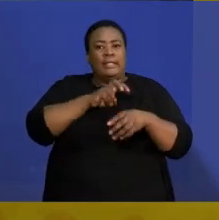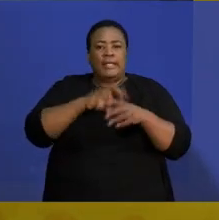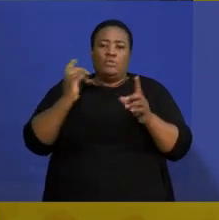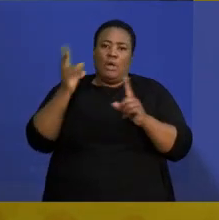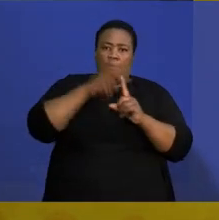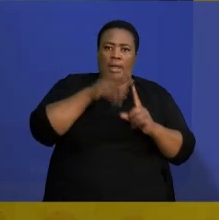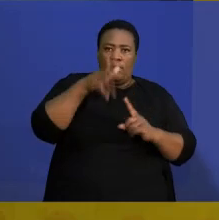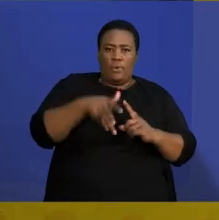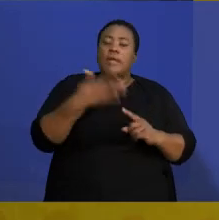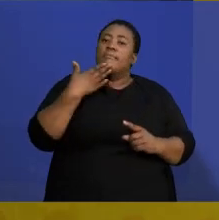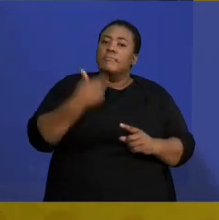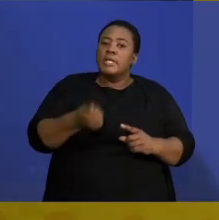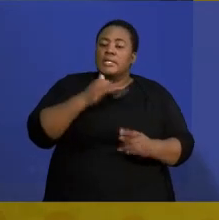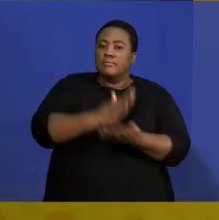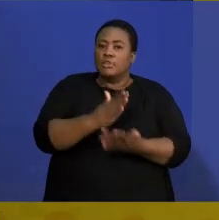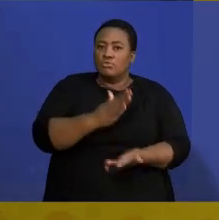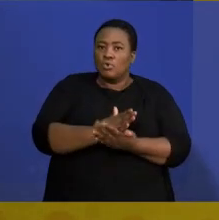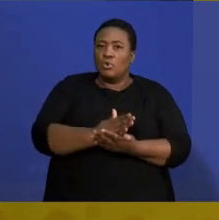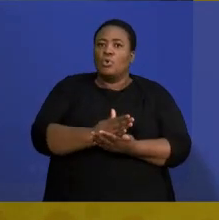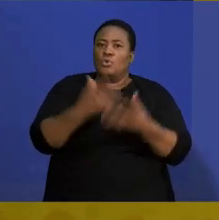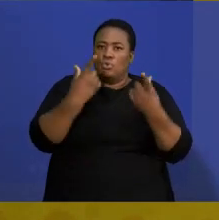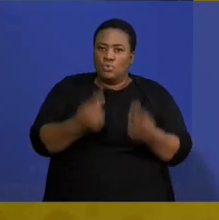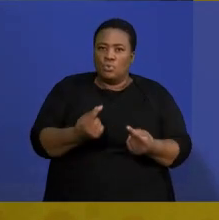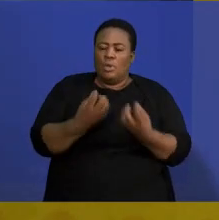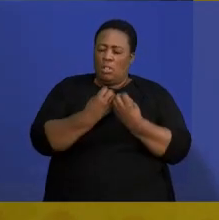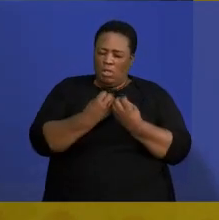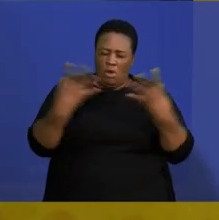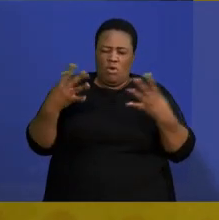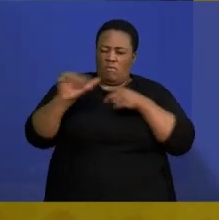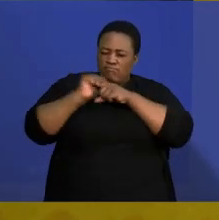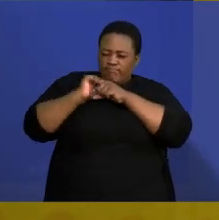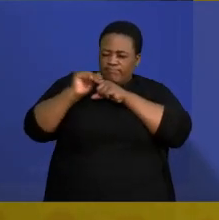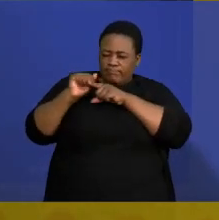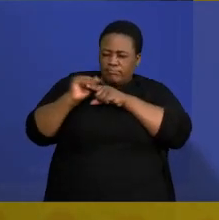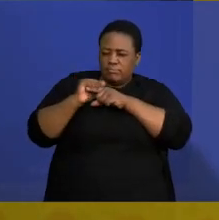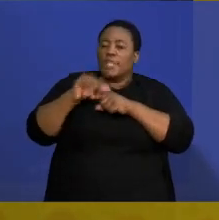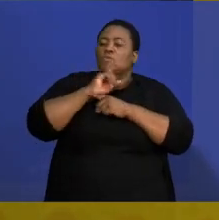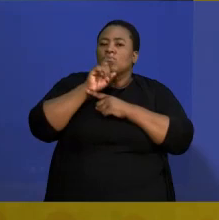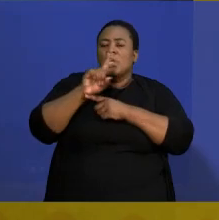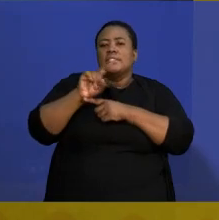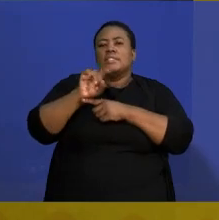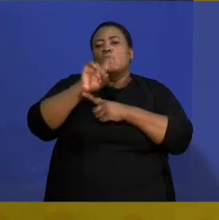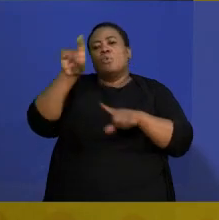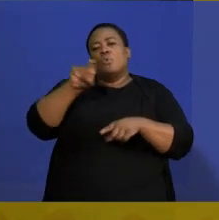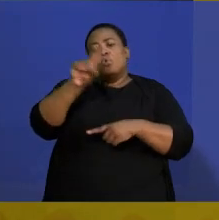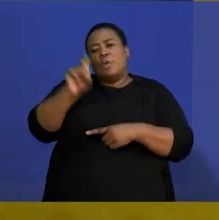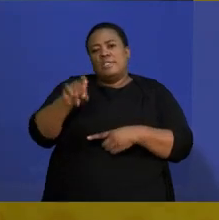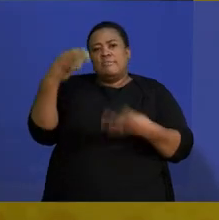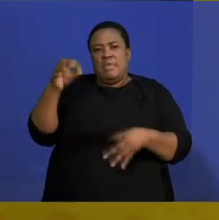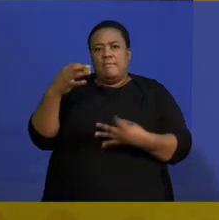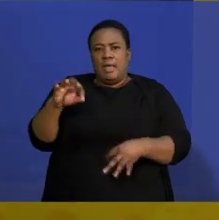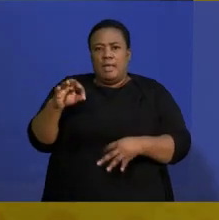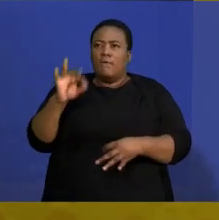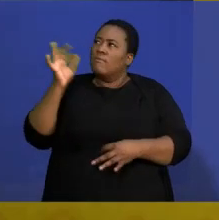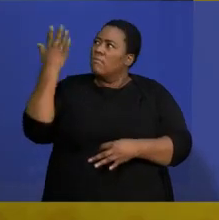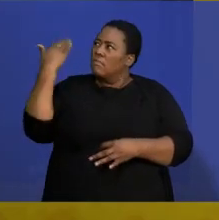So please make sure that you do a lot of past papers. And when you're doing past papers, you don't need to do from question 1